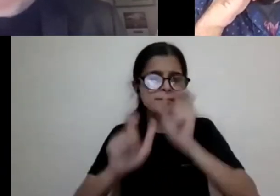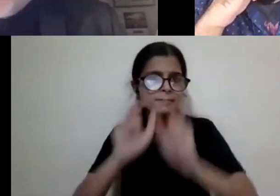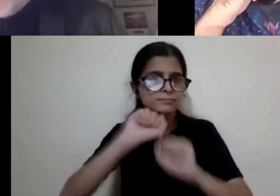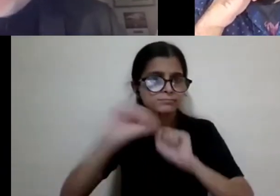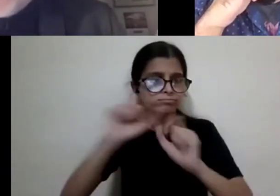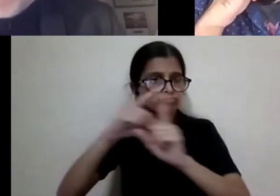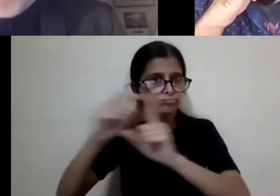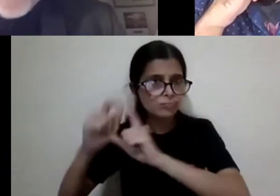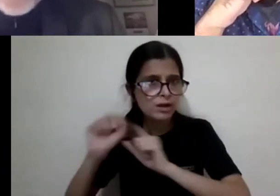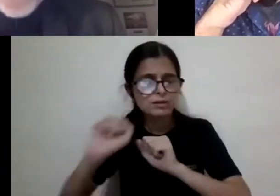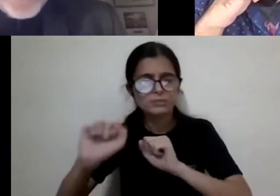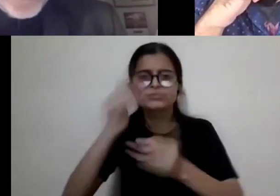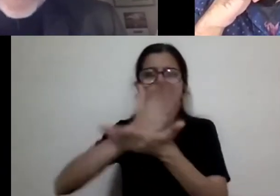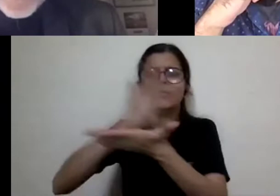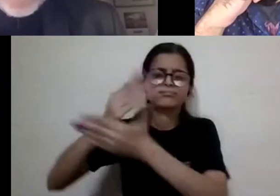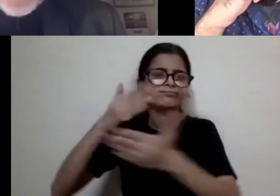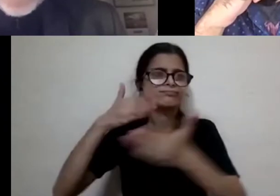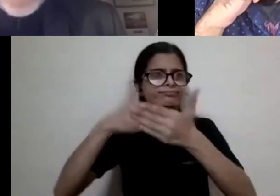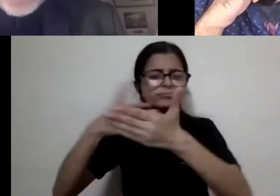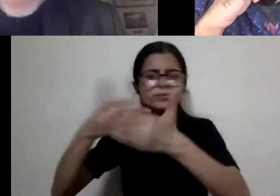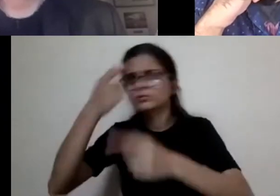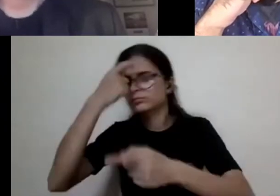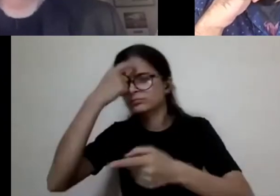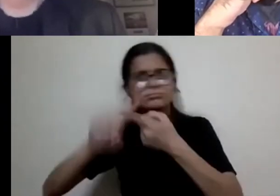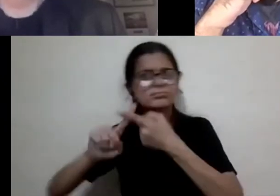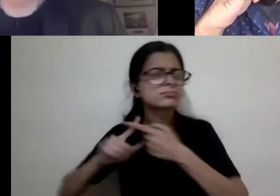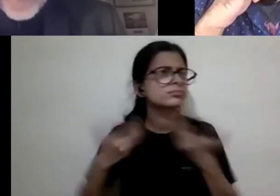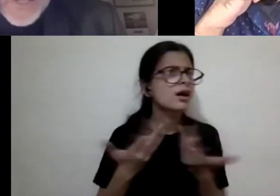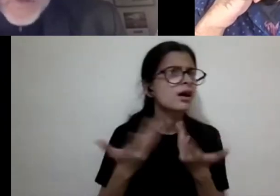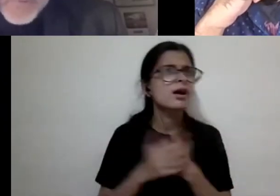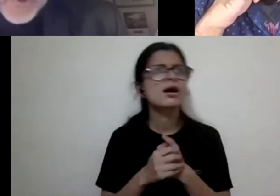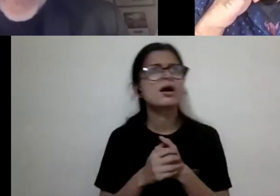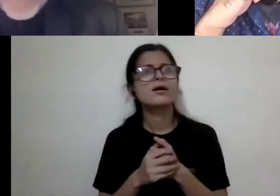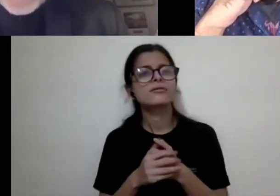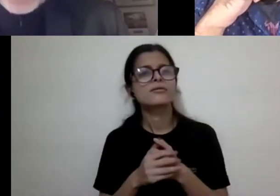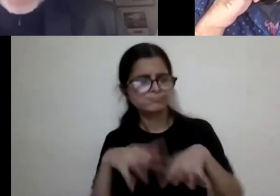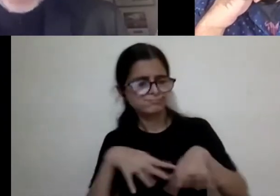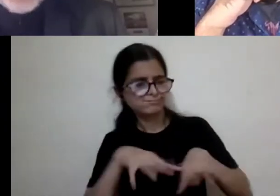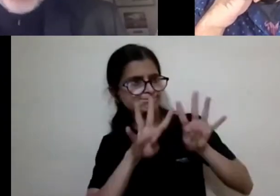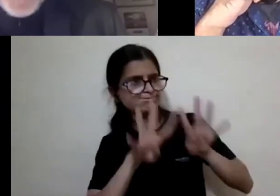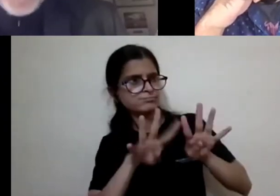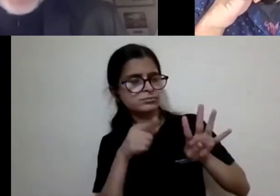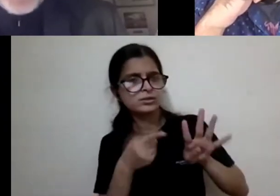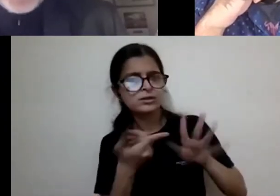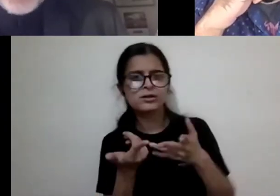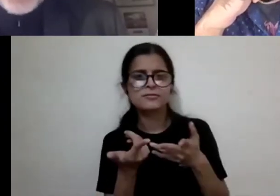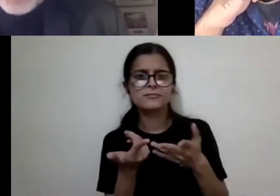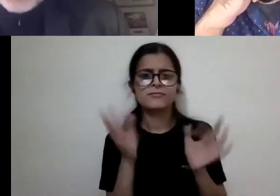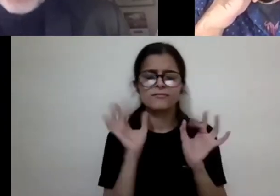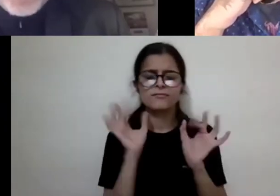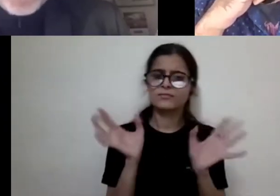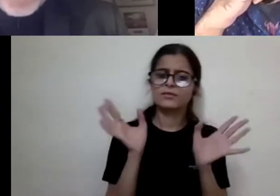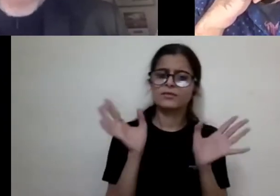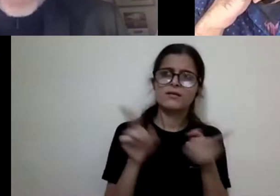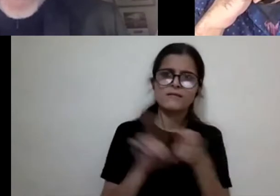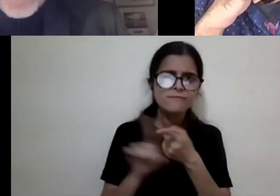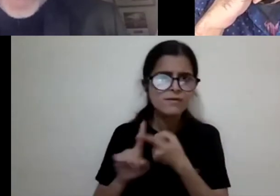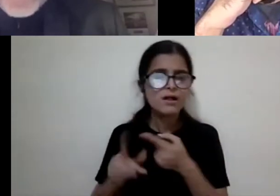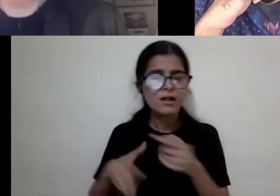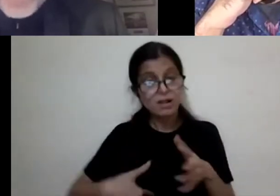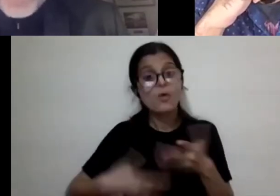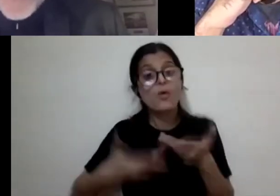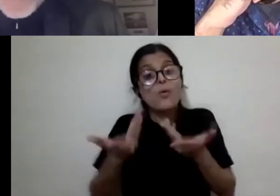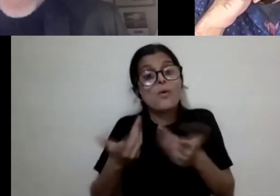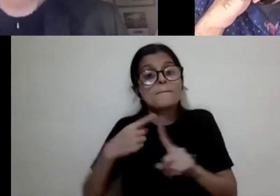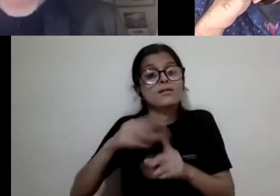the issues around staring and, you know, the obtrusiveness of that. And you can also learn about what life